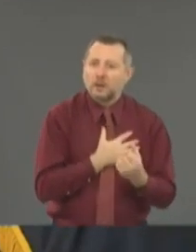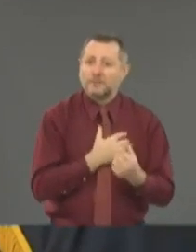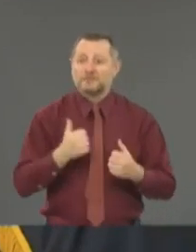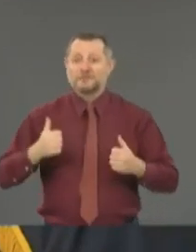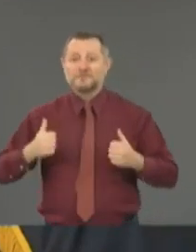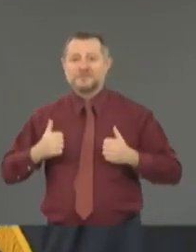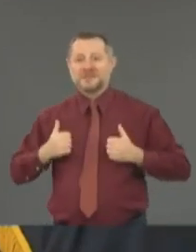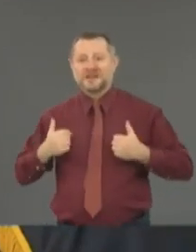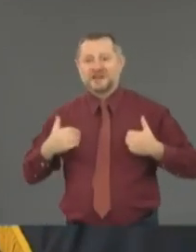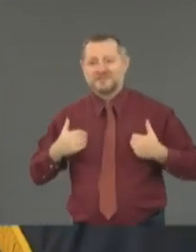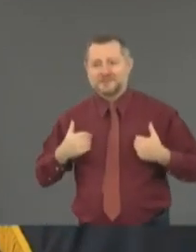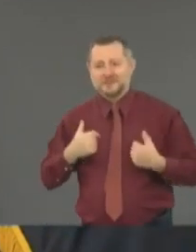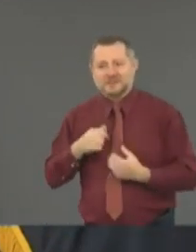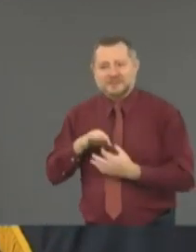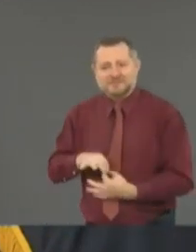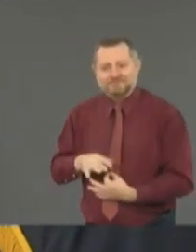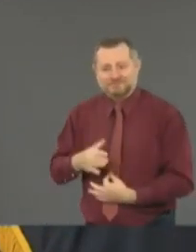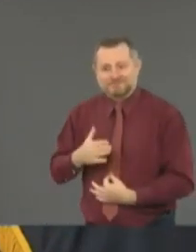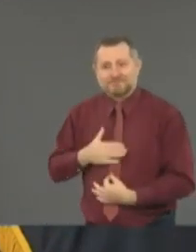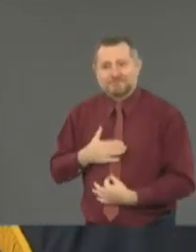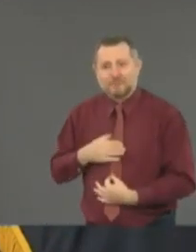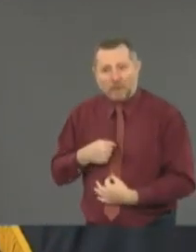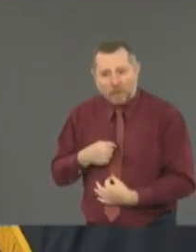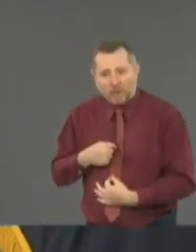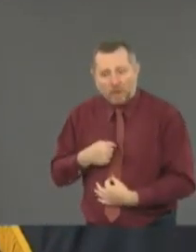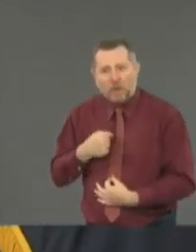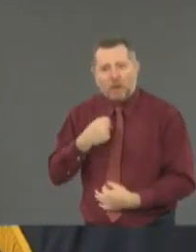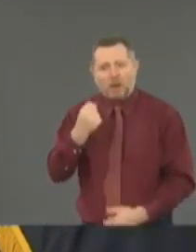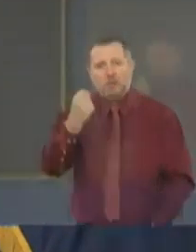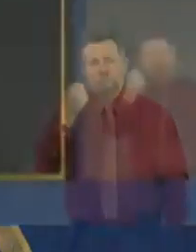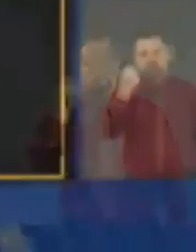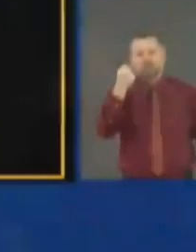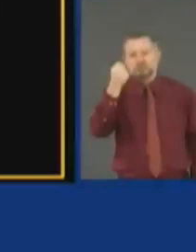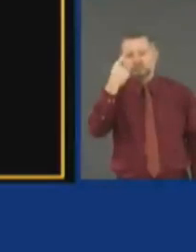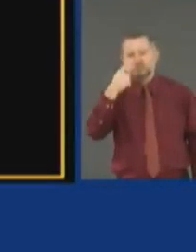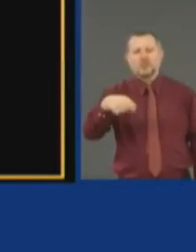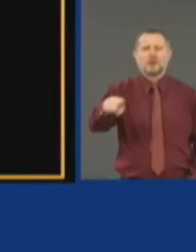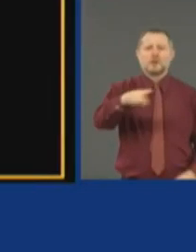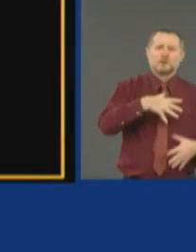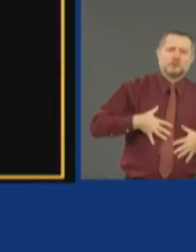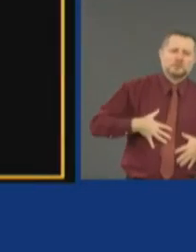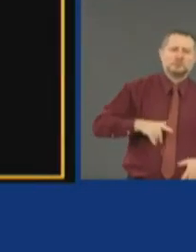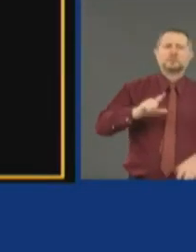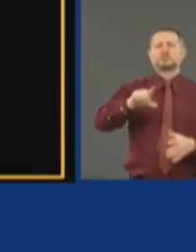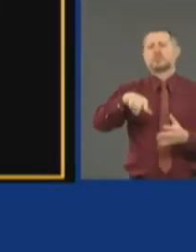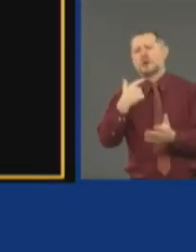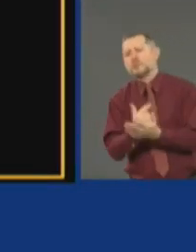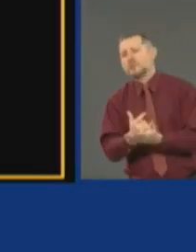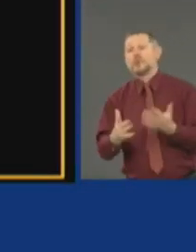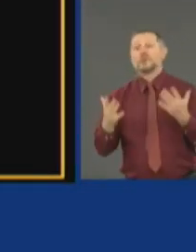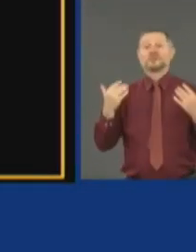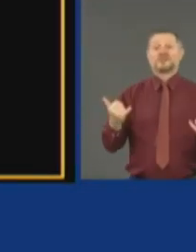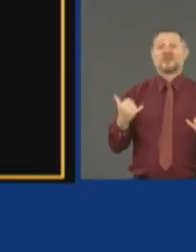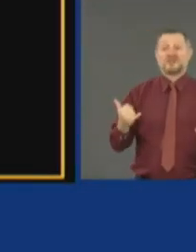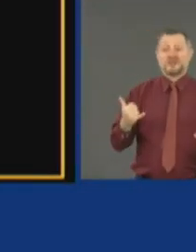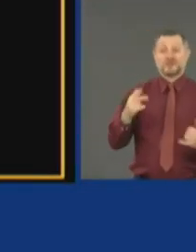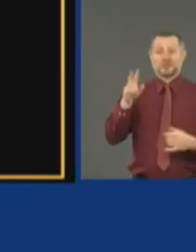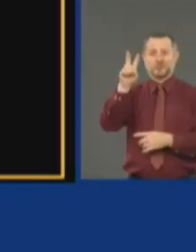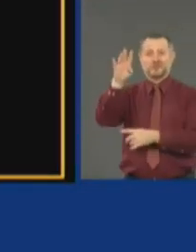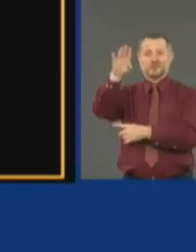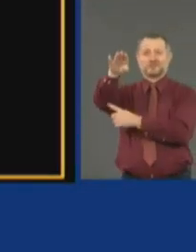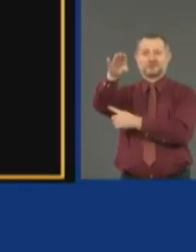But I get what it's like not to have the graduation. Today at 2 o'clock, we'll have a moment of silence